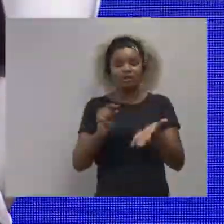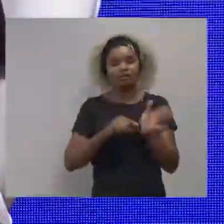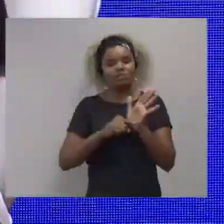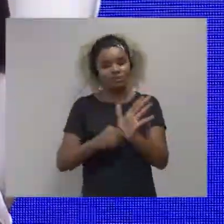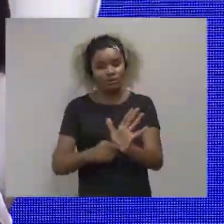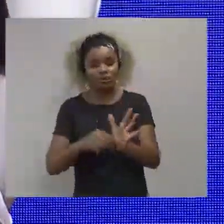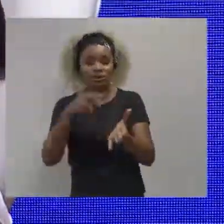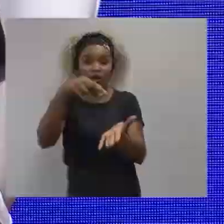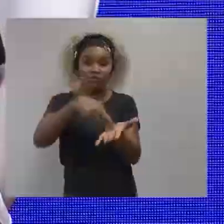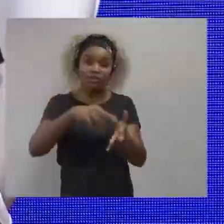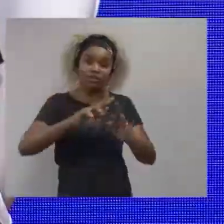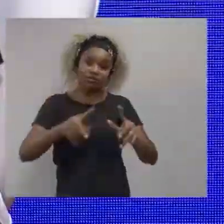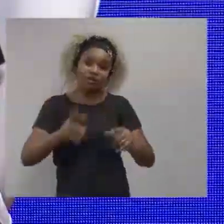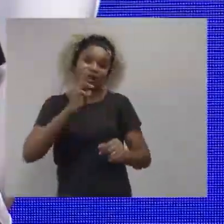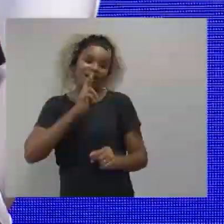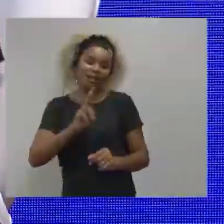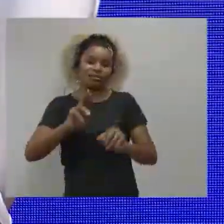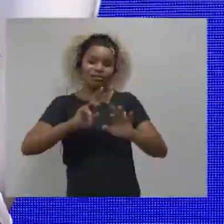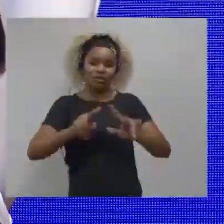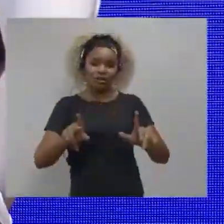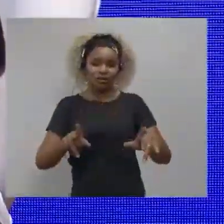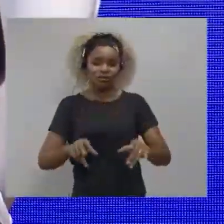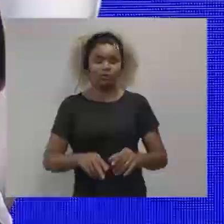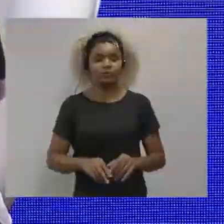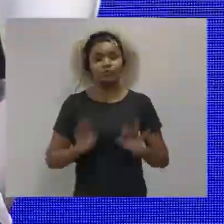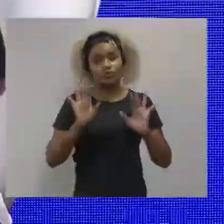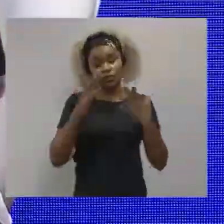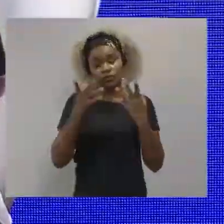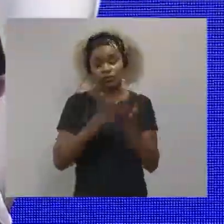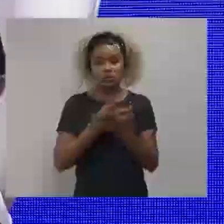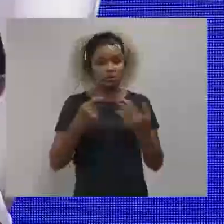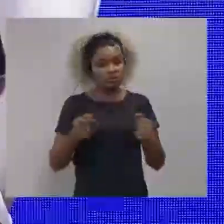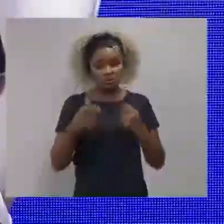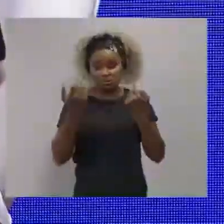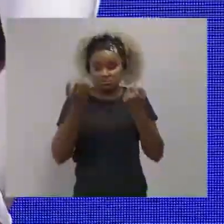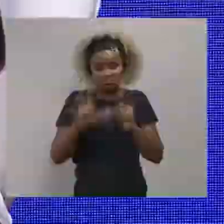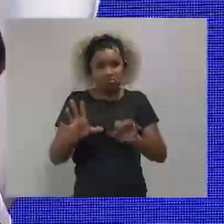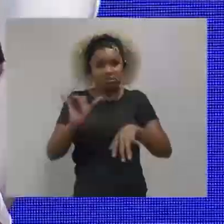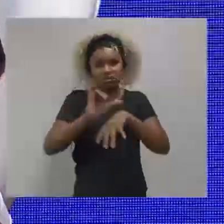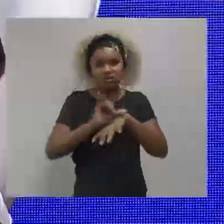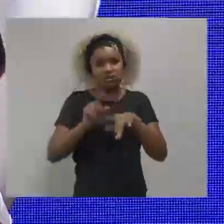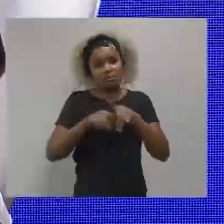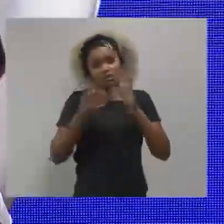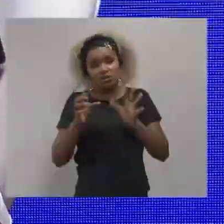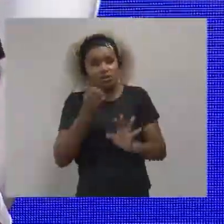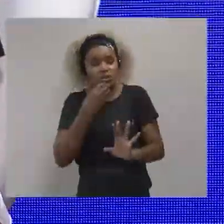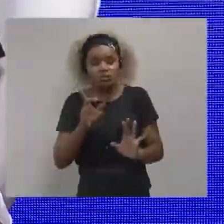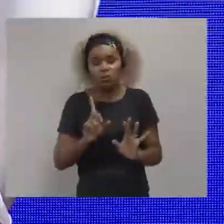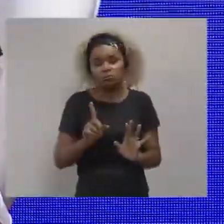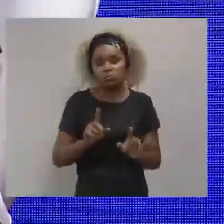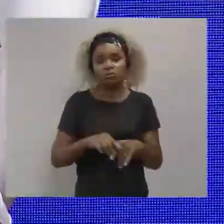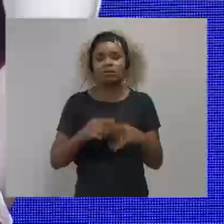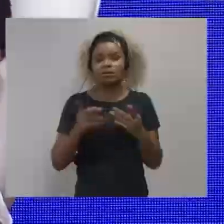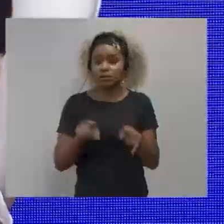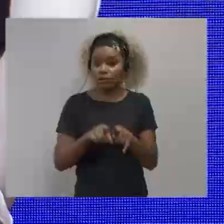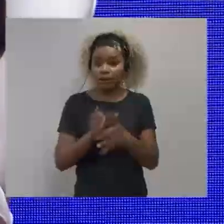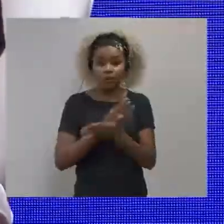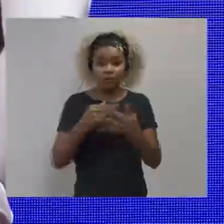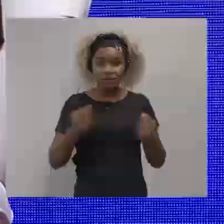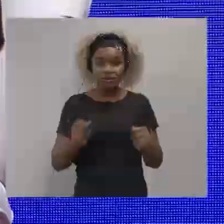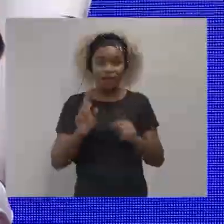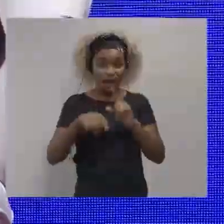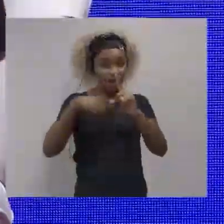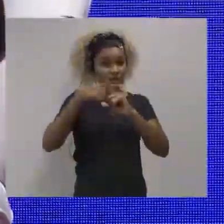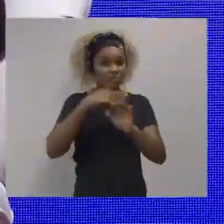be able to bring us a different reference, a different response. There are some things that I will not centralize because it may not be